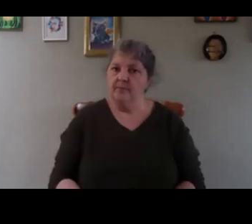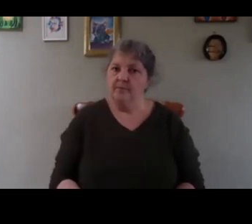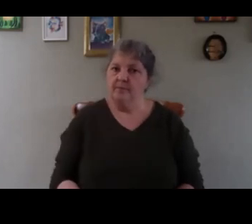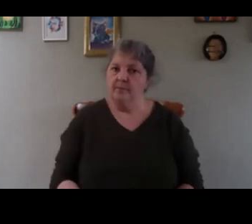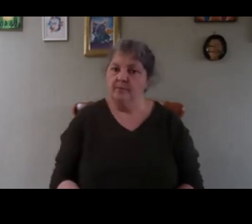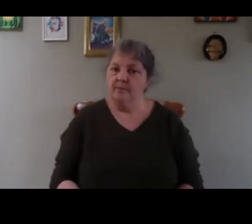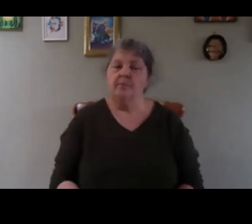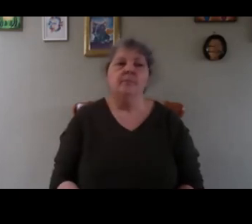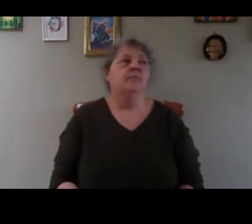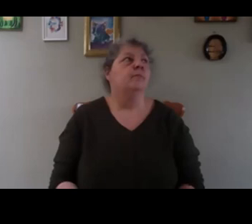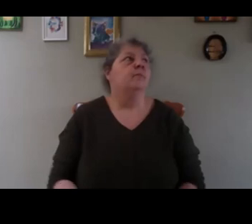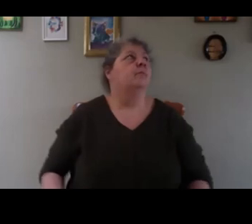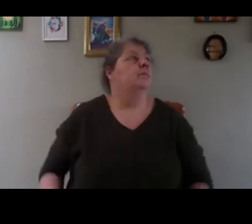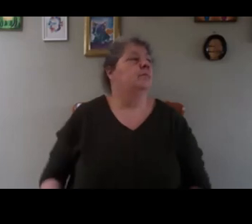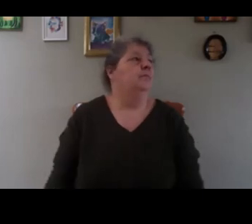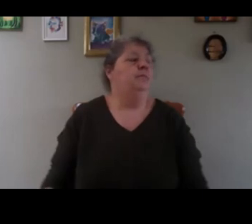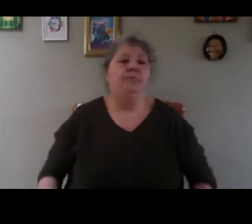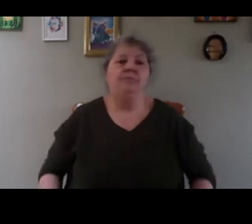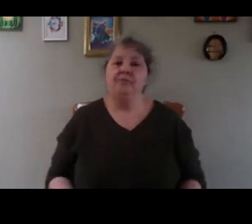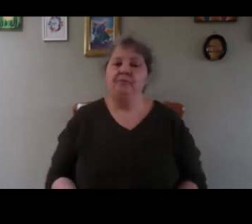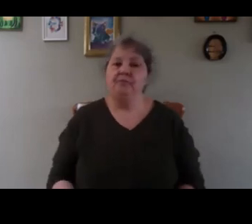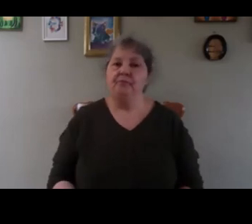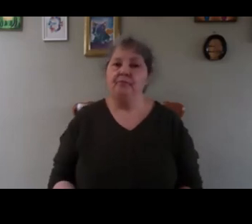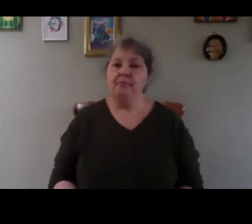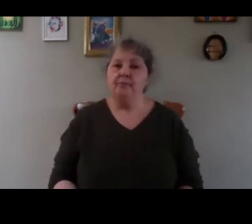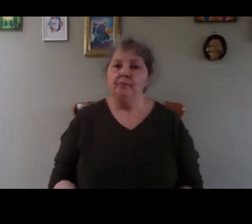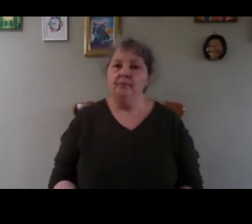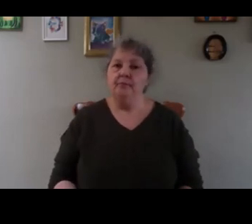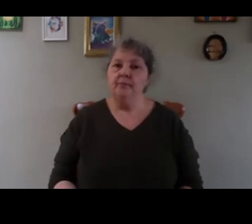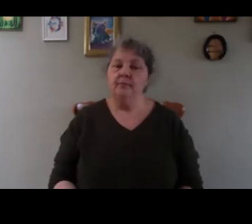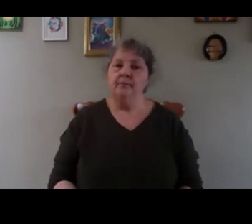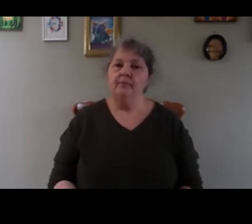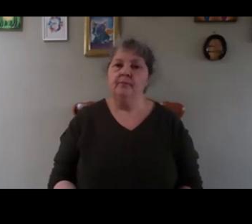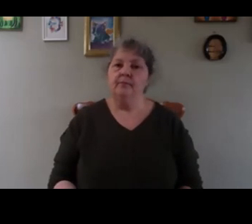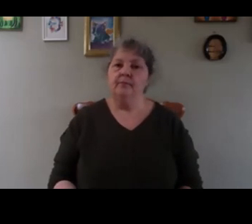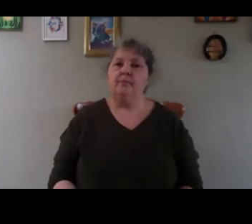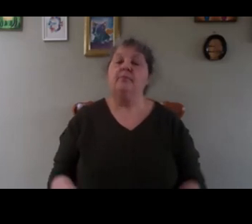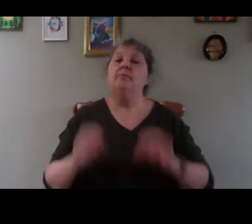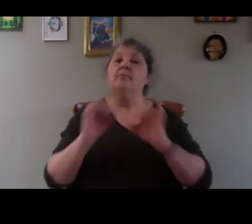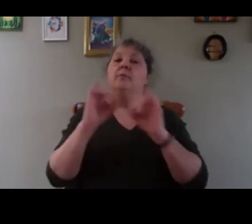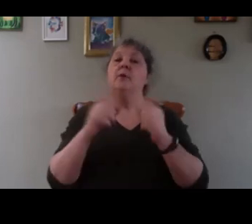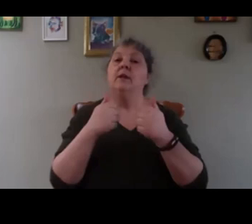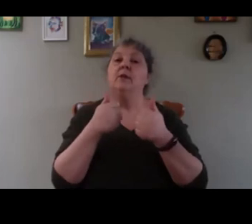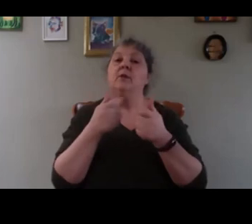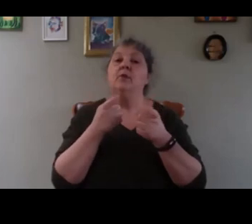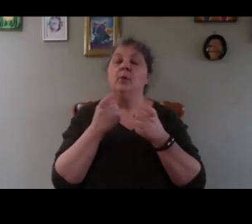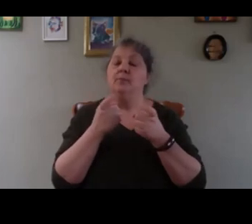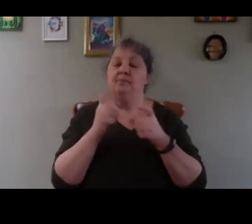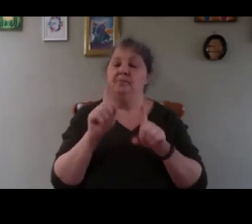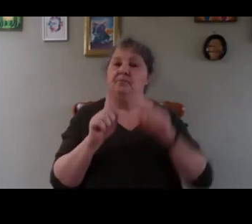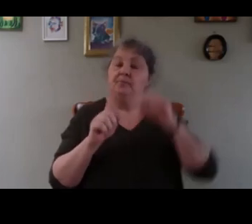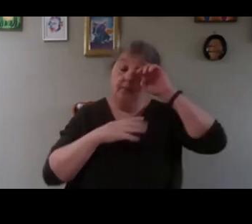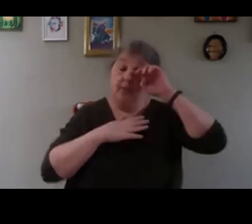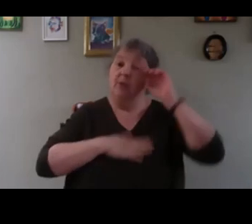I need 20 meters of cable. Okay, so I went back there. So I just